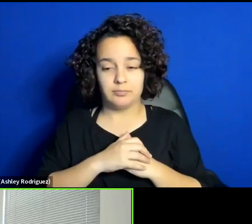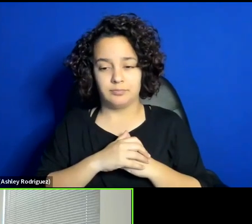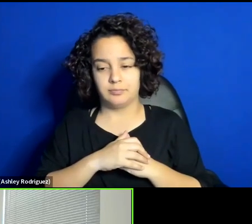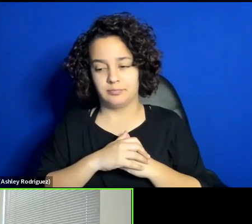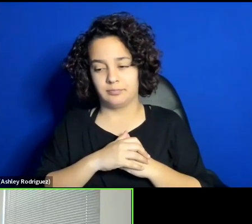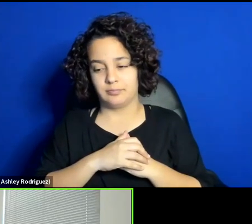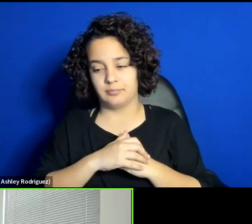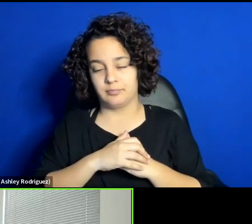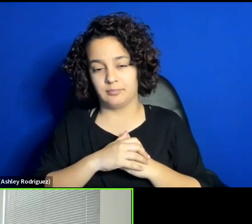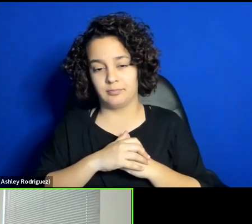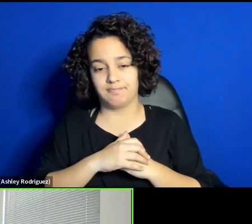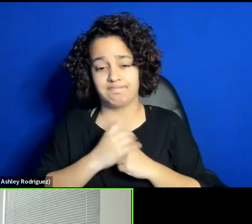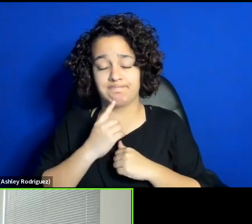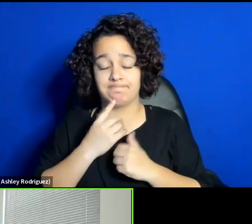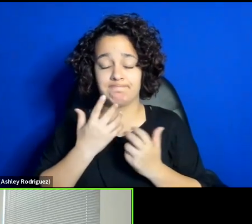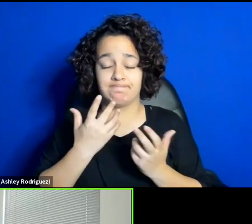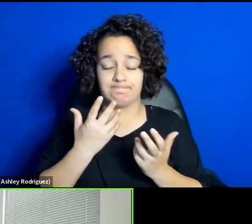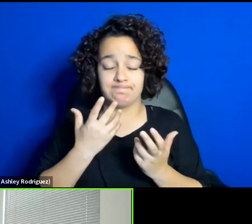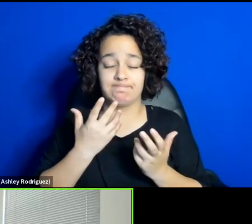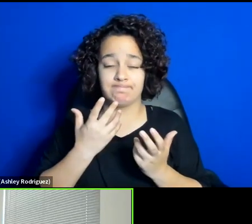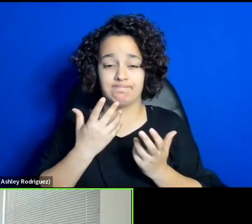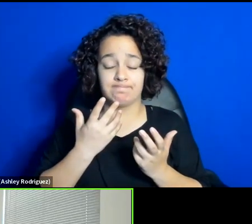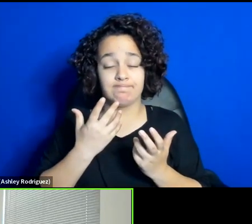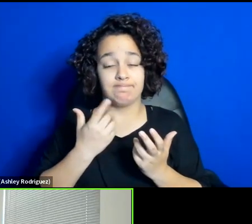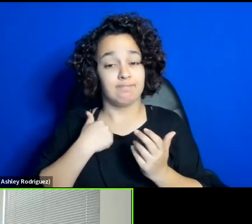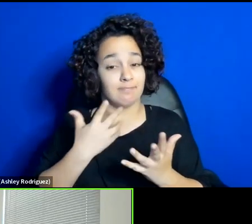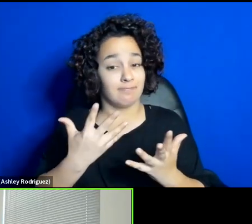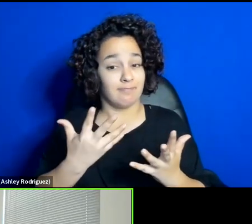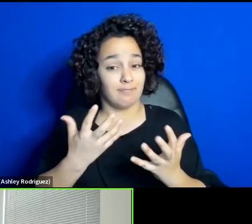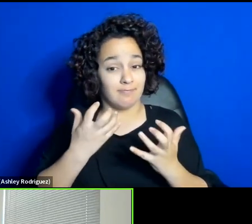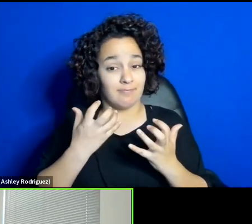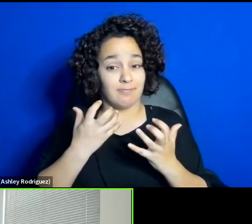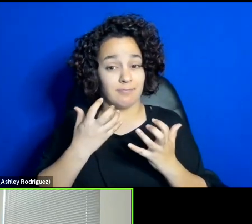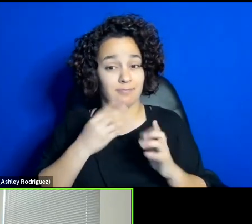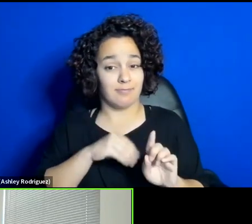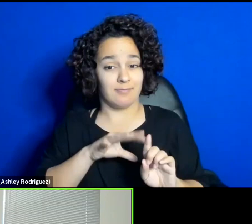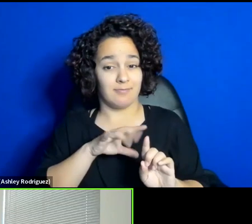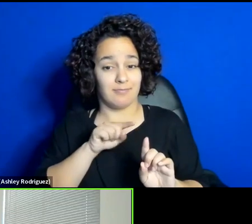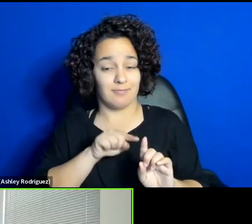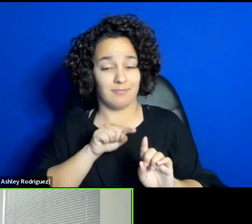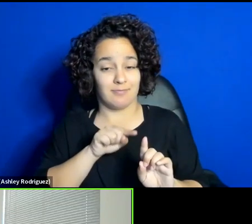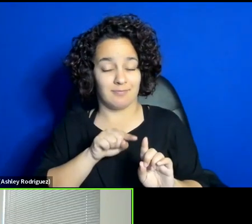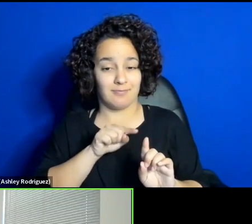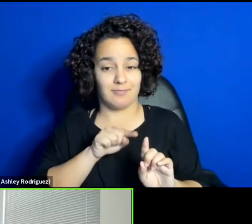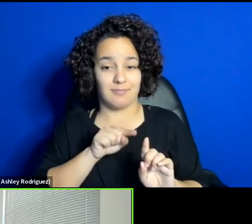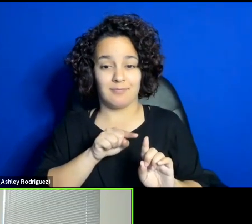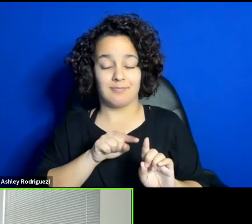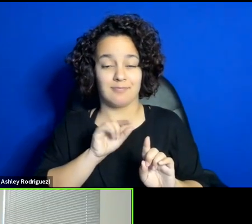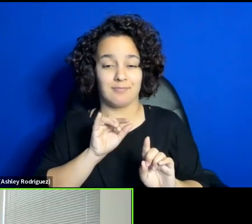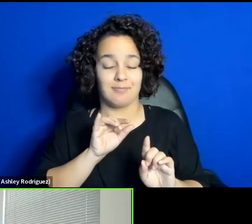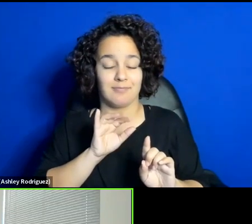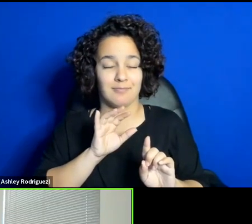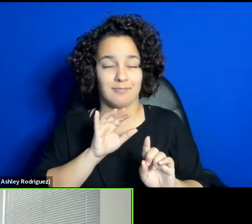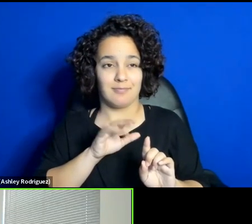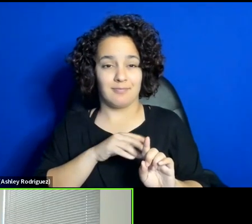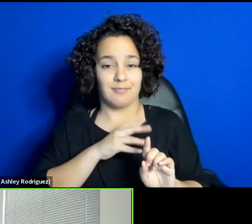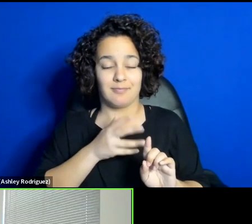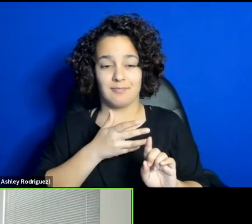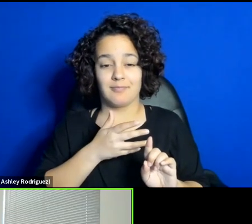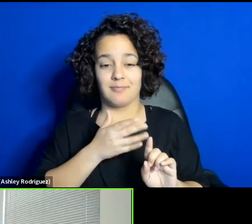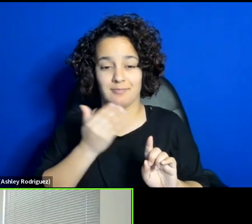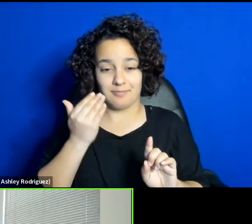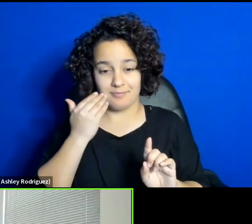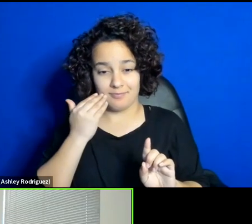seriously highlight the significance of the aspects of it that are academically